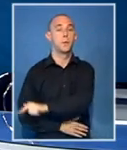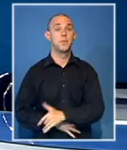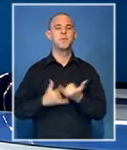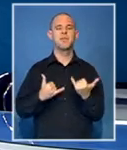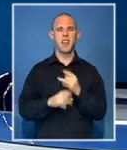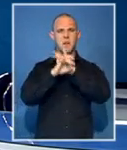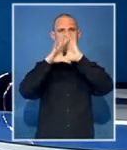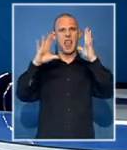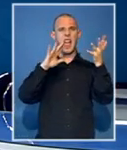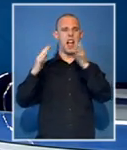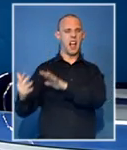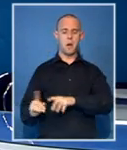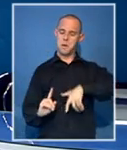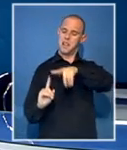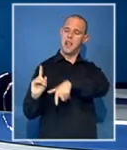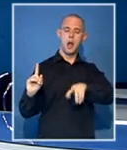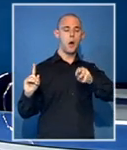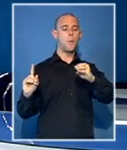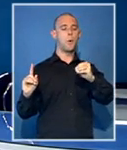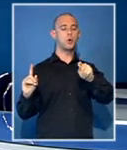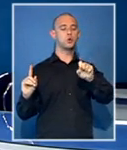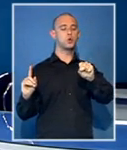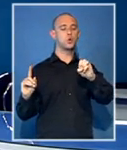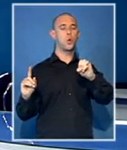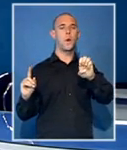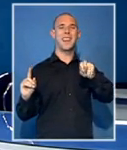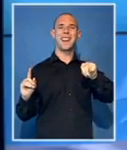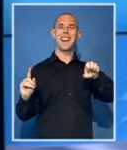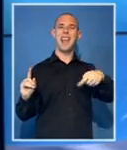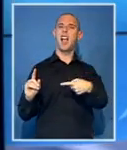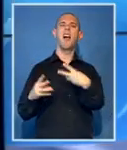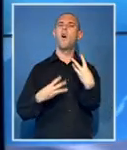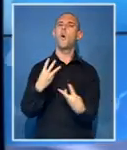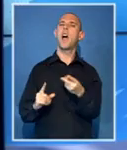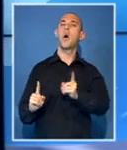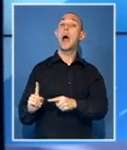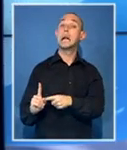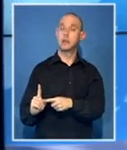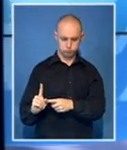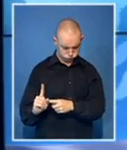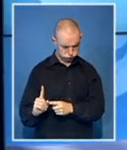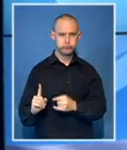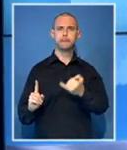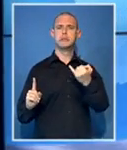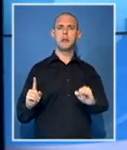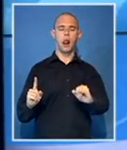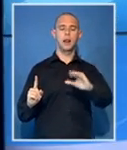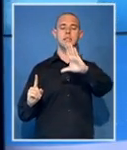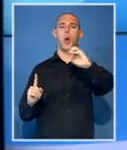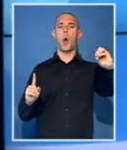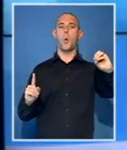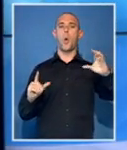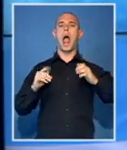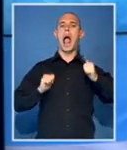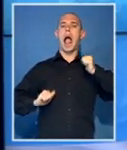for the sake of clarity, the position of Mr. Motswene, what is it currently? At the moment, Mr. Motswene is still occupying his current position as the acting